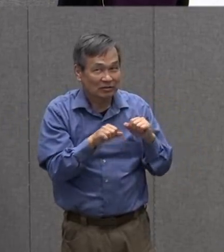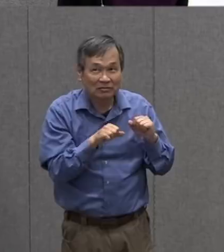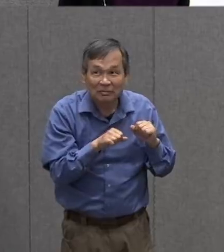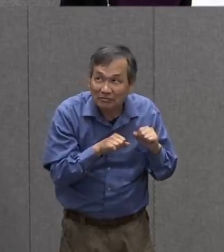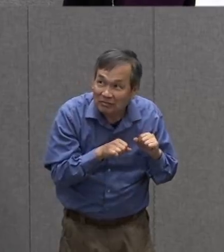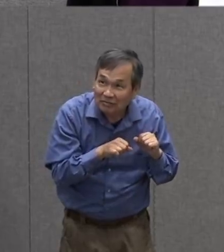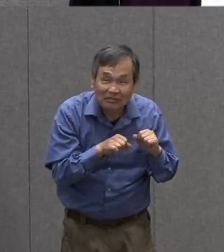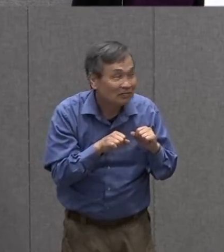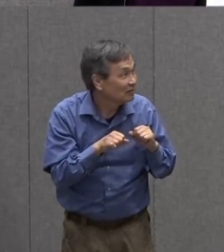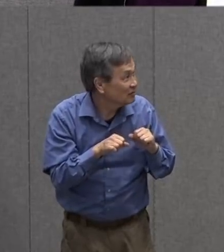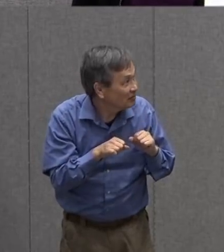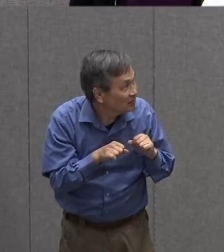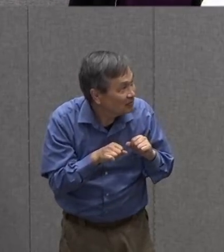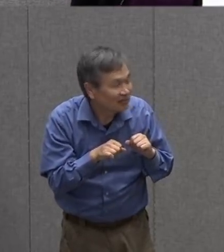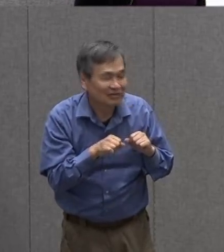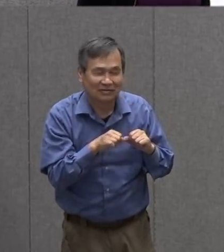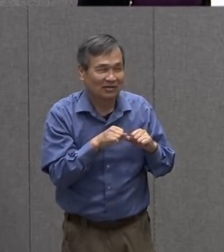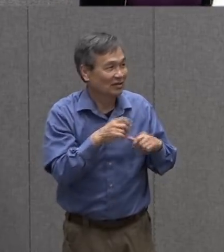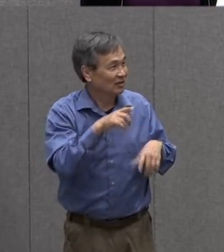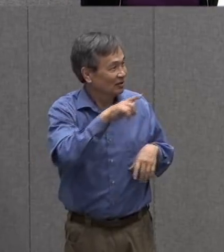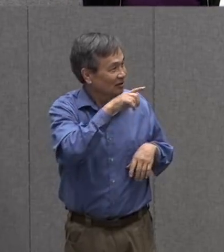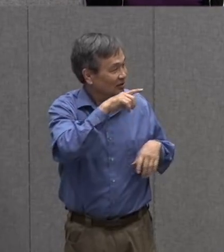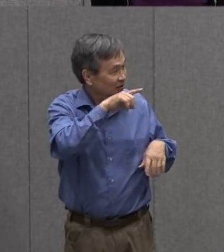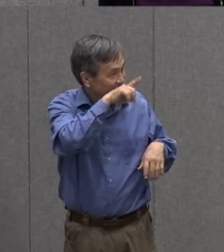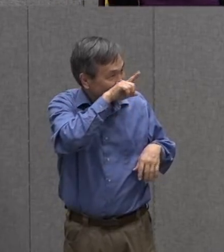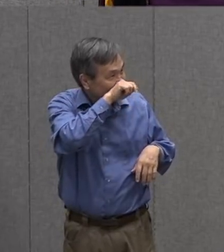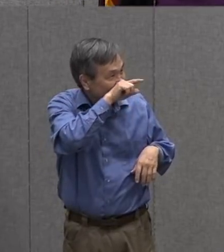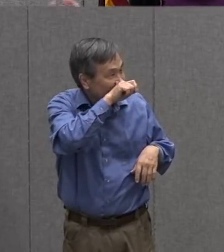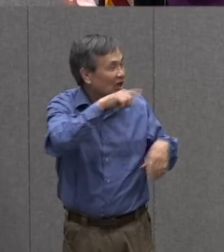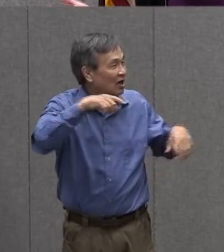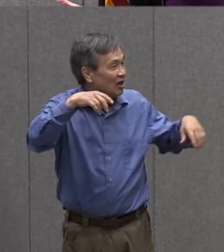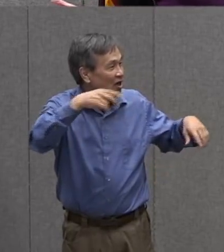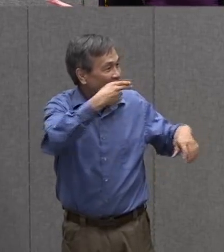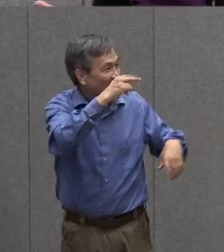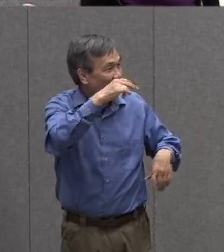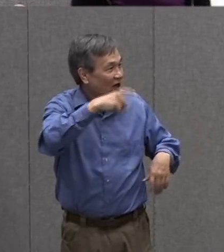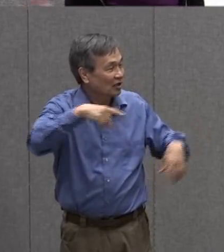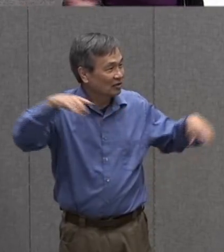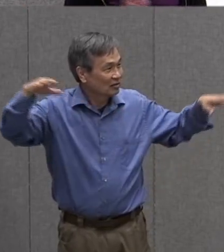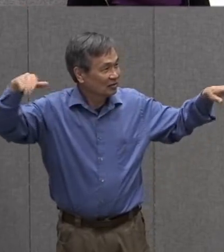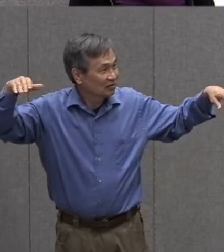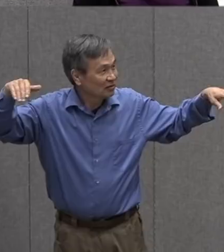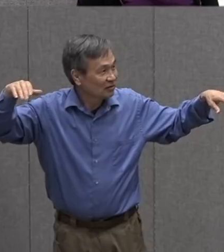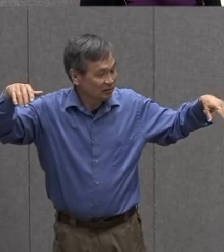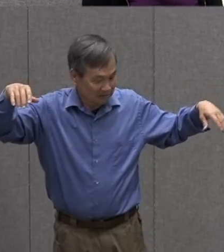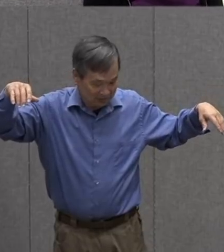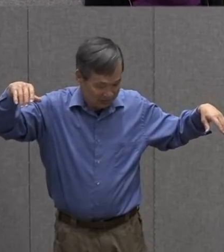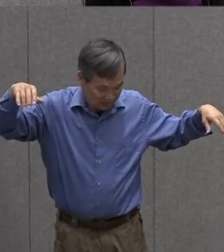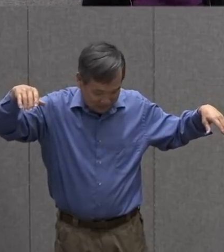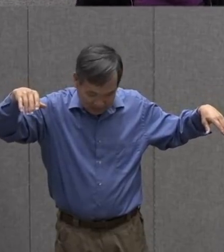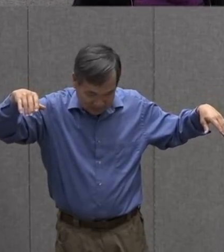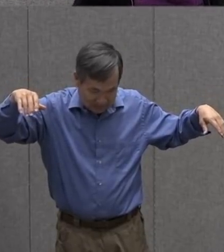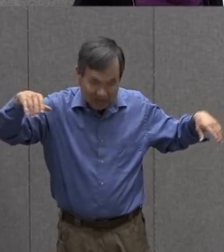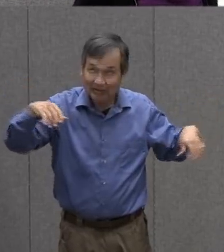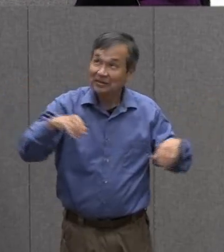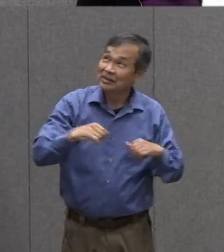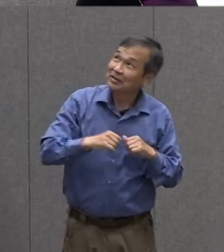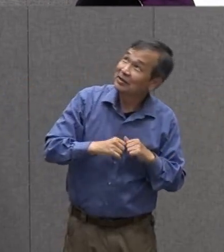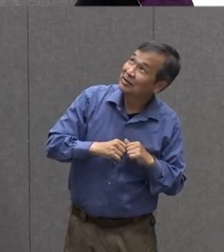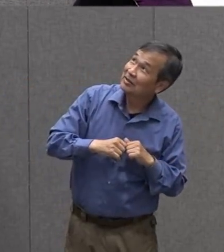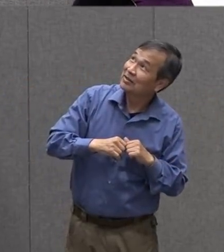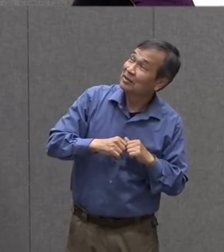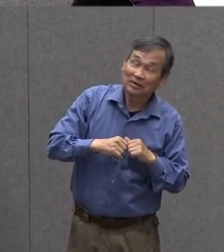my because there was a hawk out there and the hawk was going to use his ability or her ability to get the mouse because